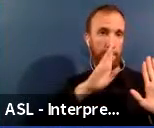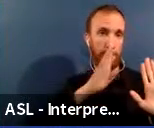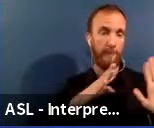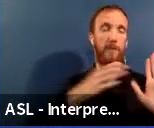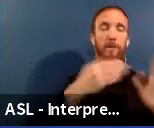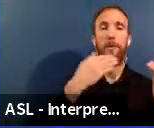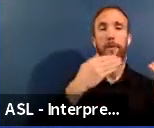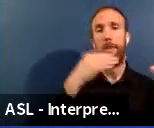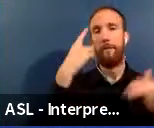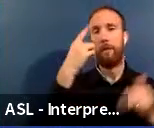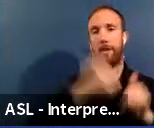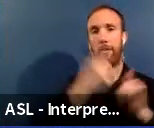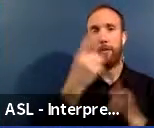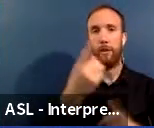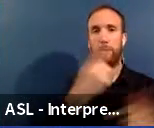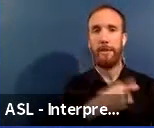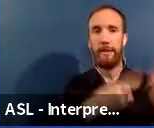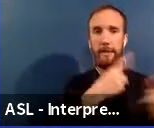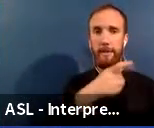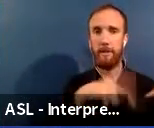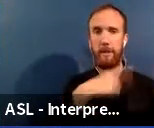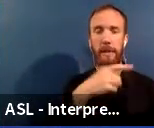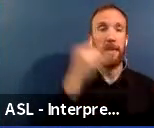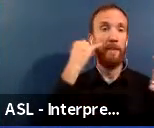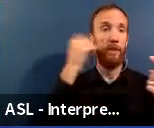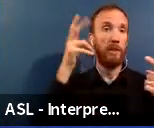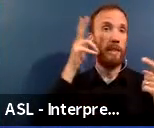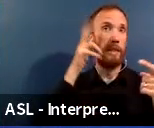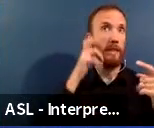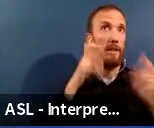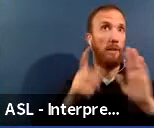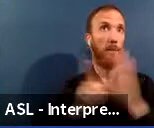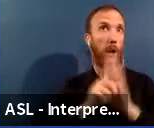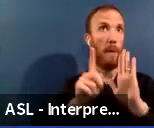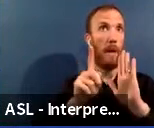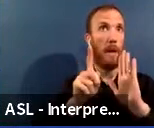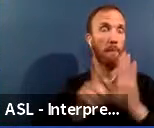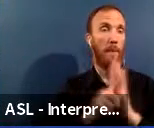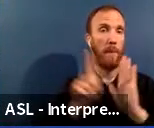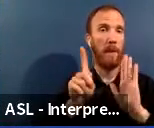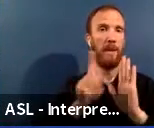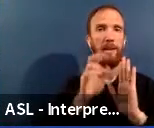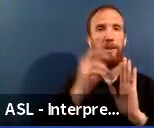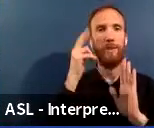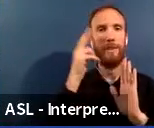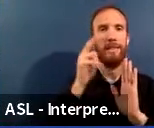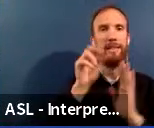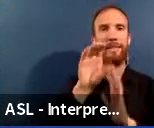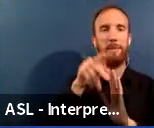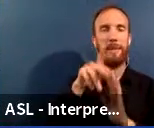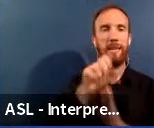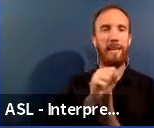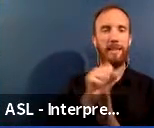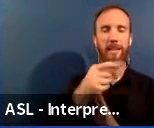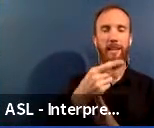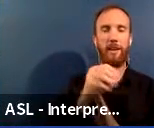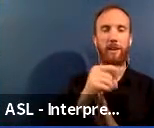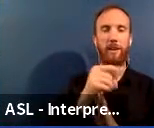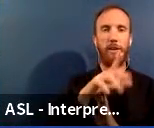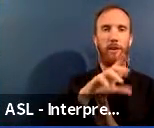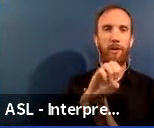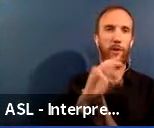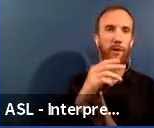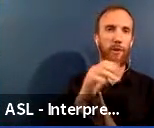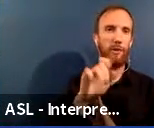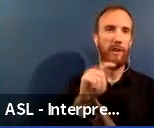questions so far. Um, if you hear the beeping, that's because, uh, CPS, Google chat had an update. And so now we are working